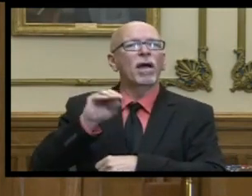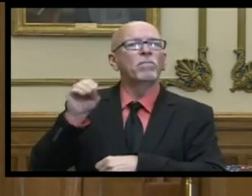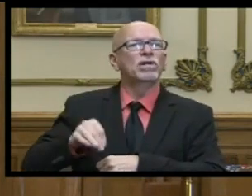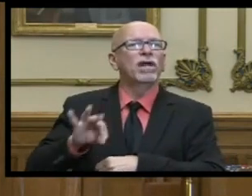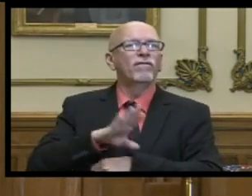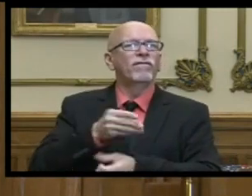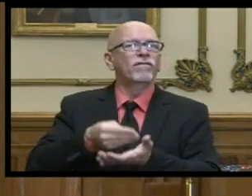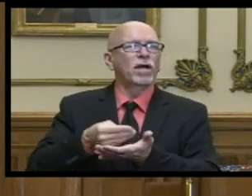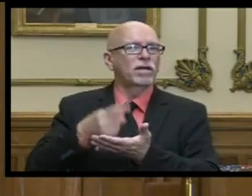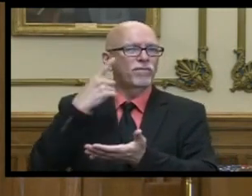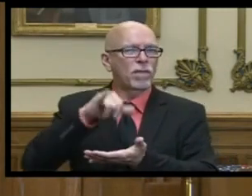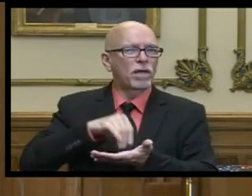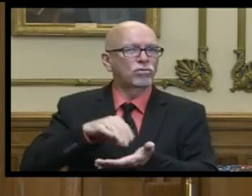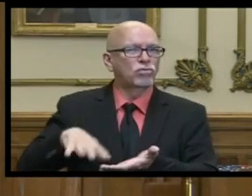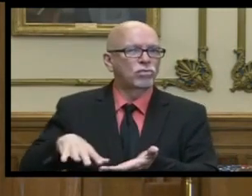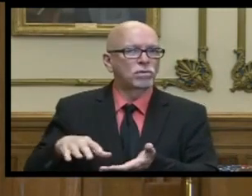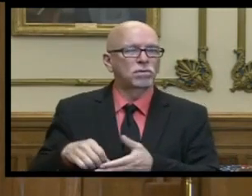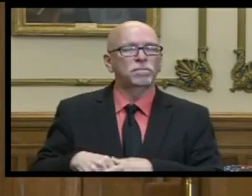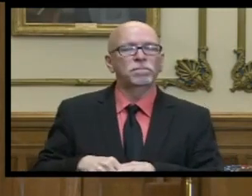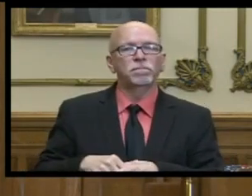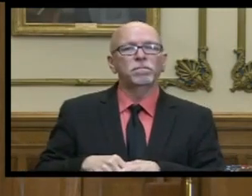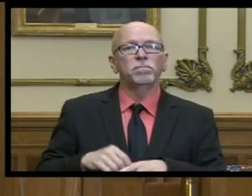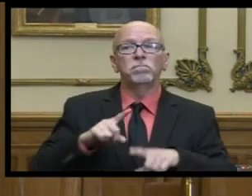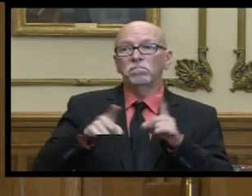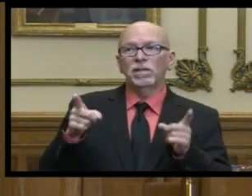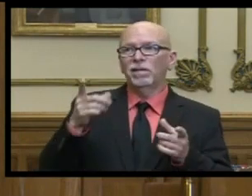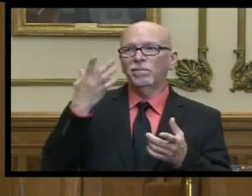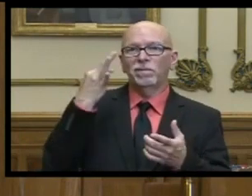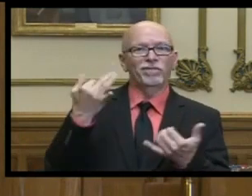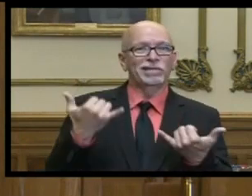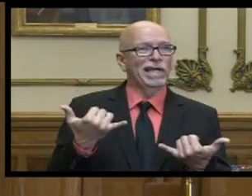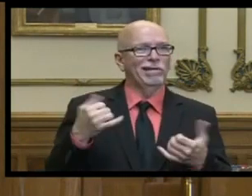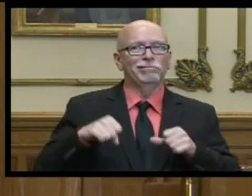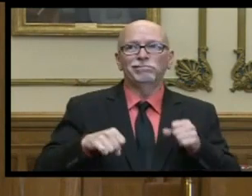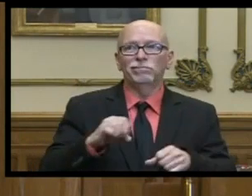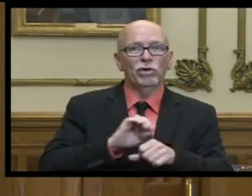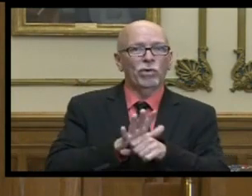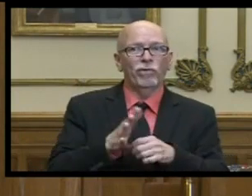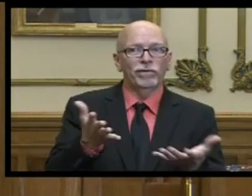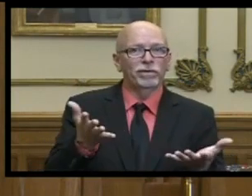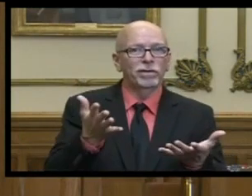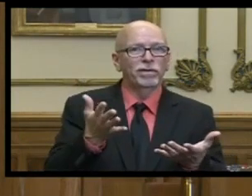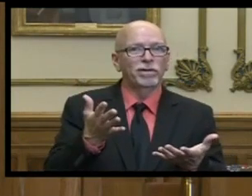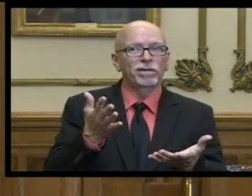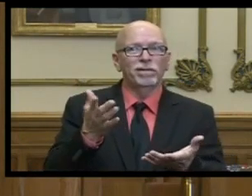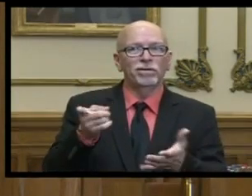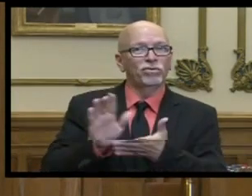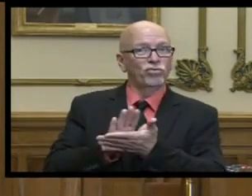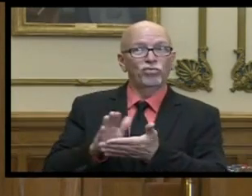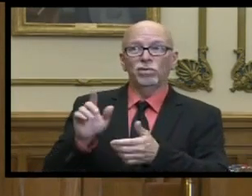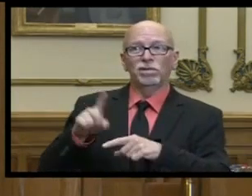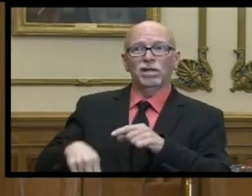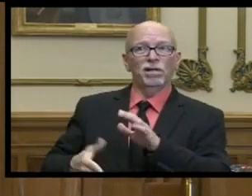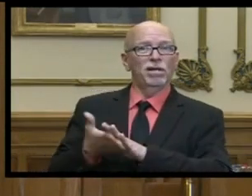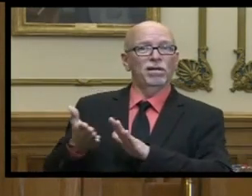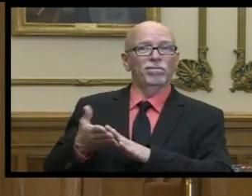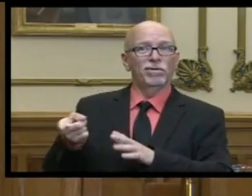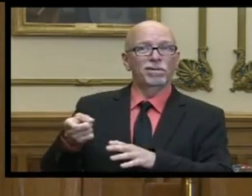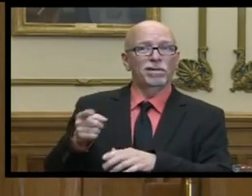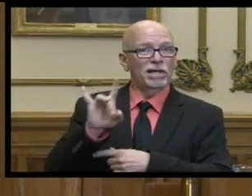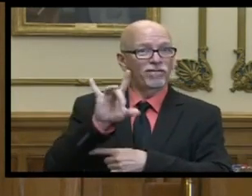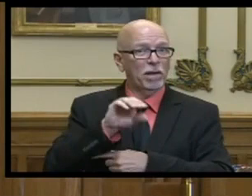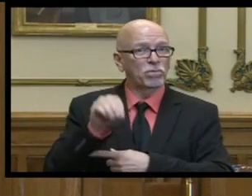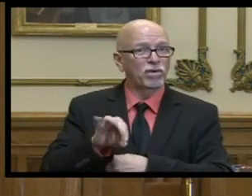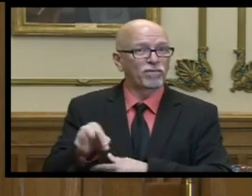base funding for that student but given that uncertainty of the covet 19 it's very difficult uh for a school